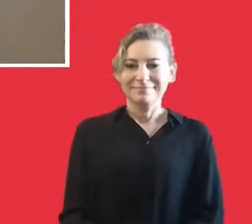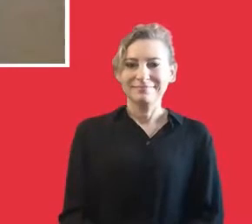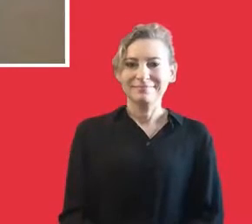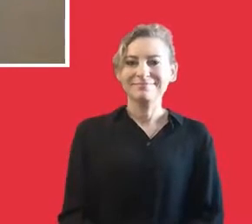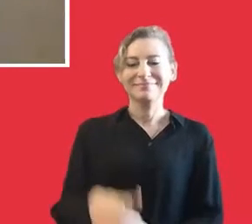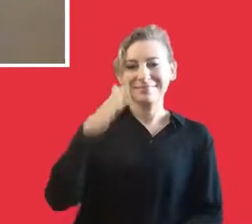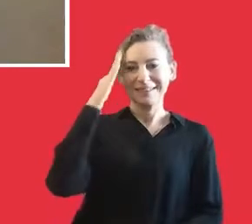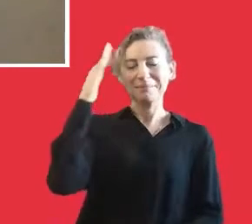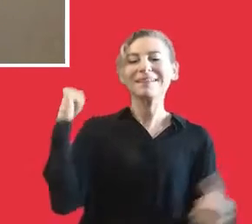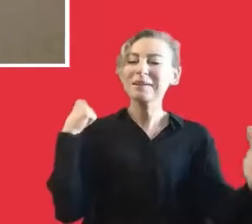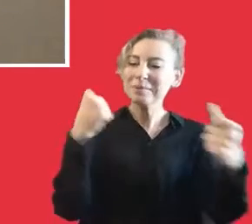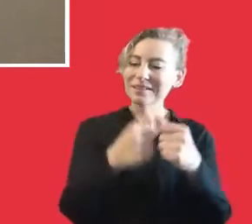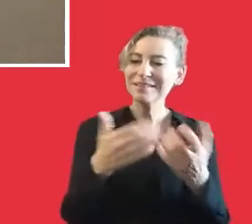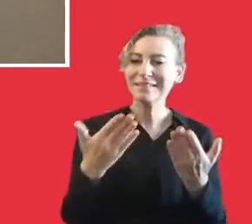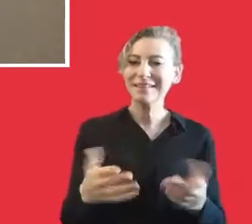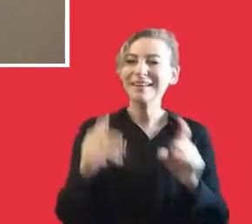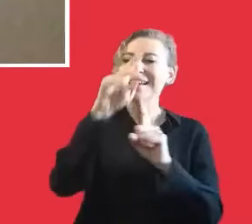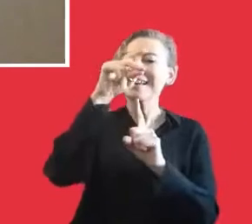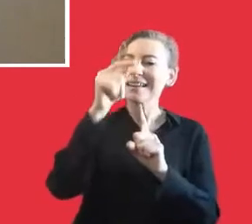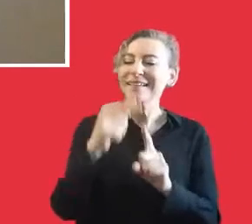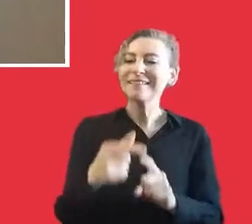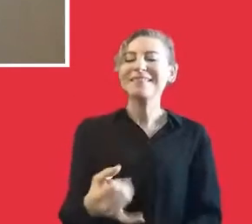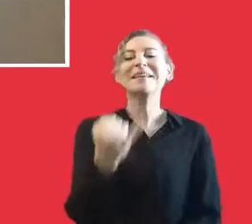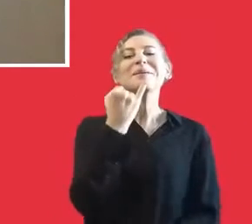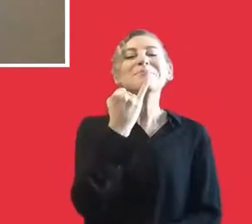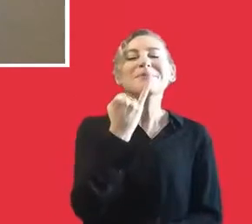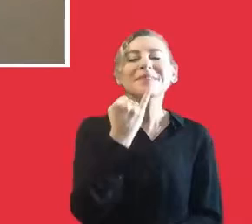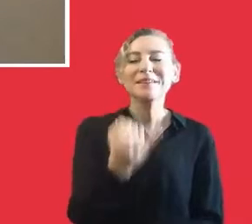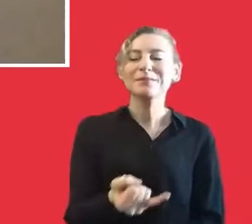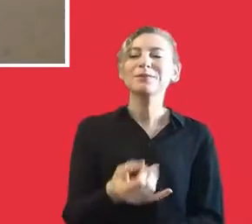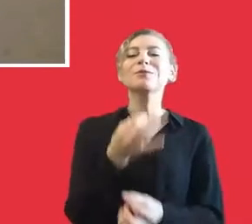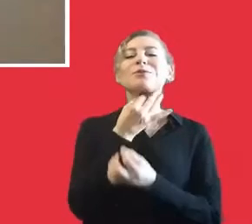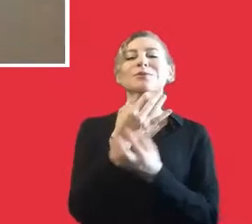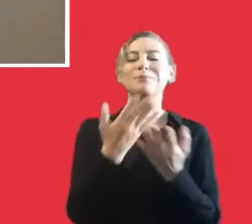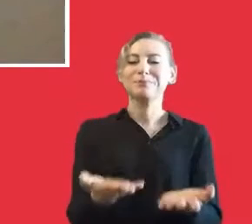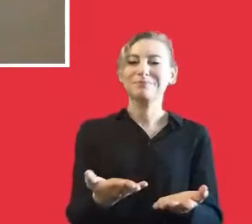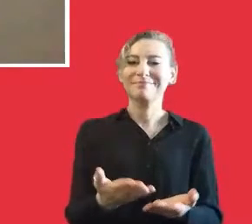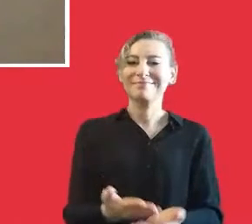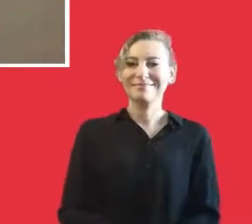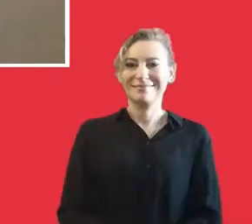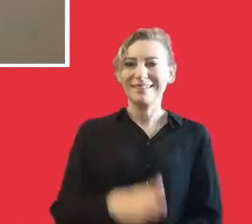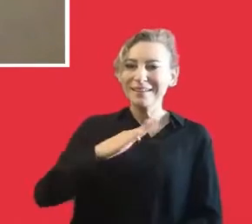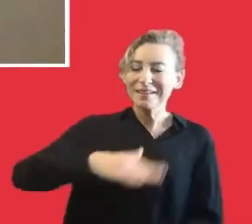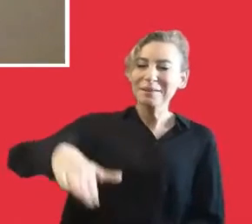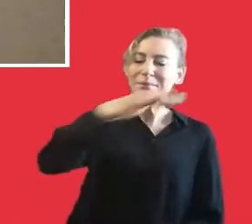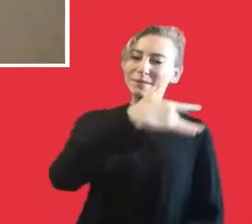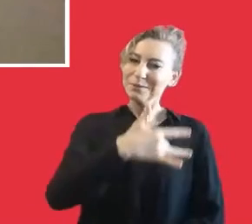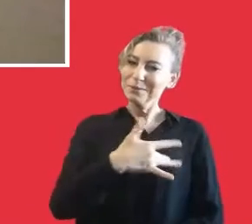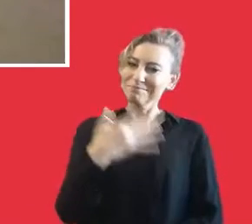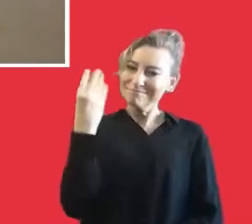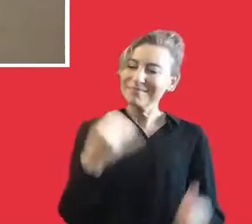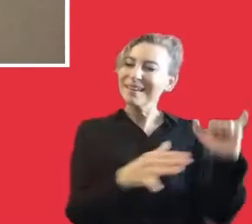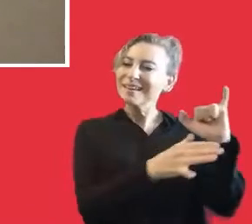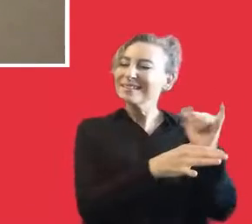Hello again. So I would like to thank Ipek and our valuable guests for their contribution. And as the volunteers,